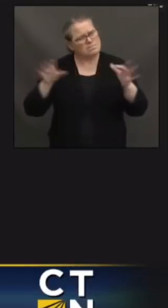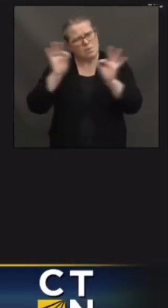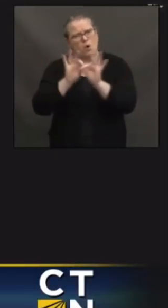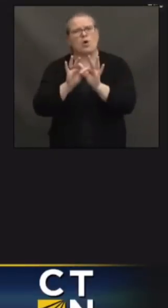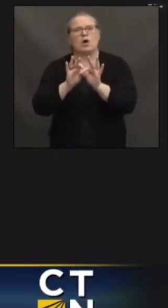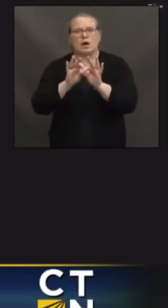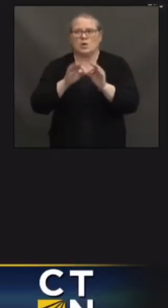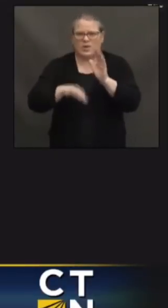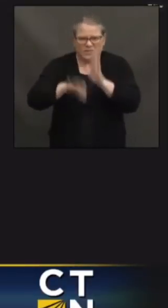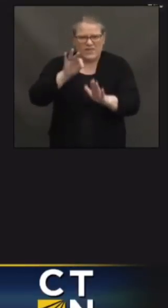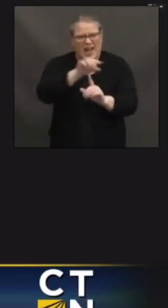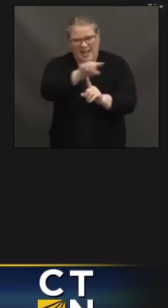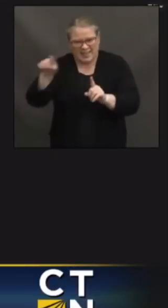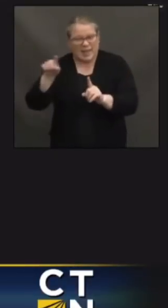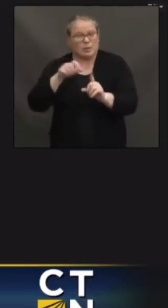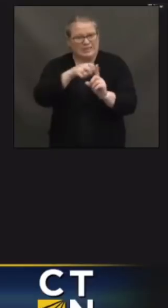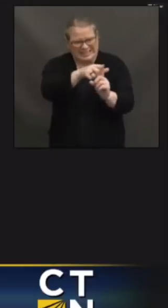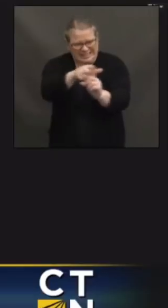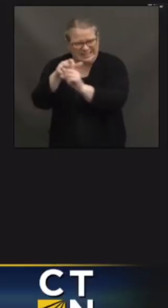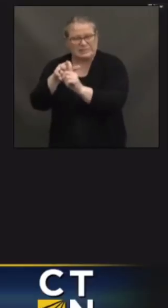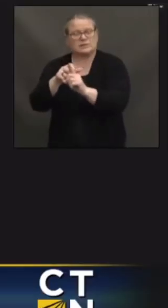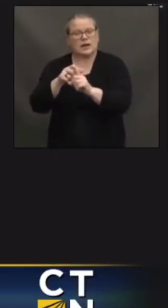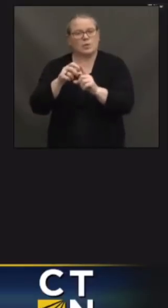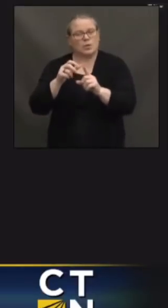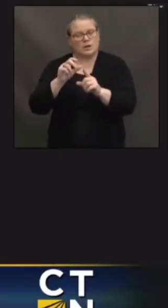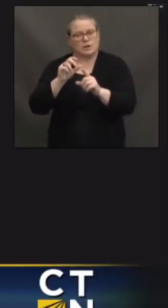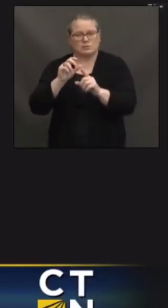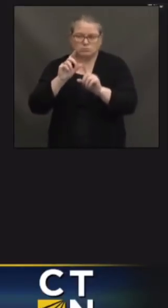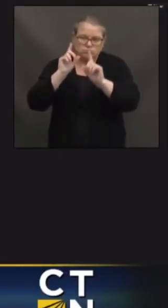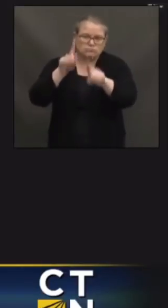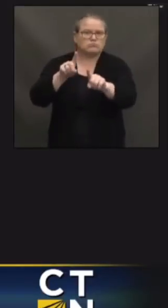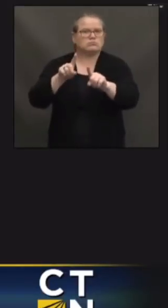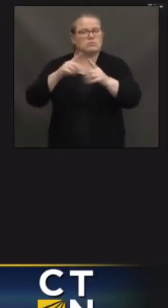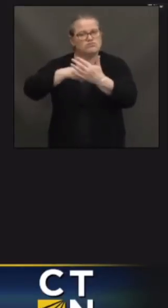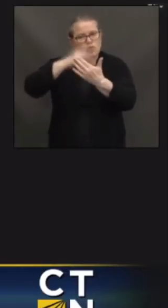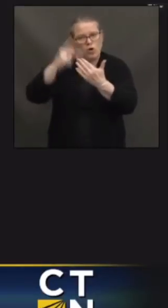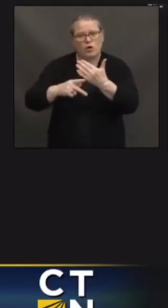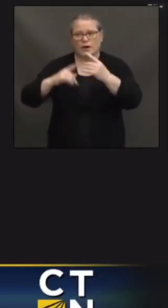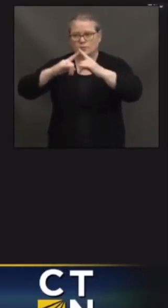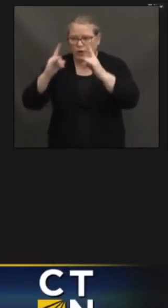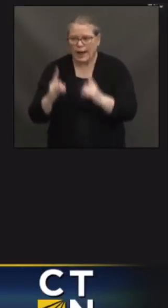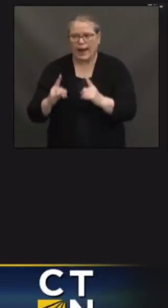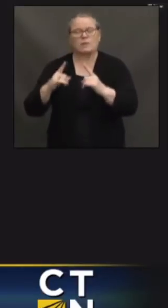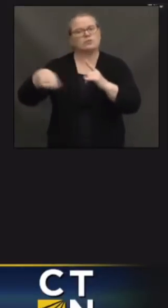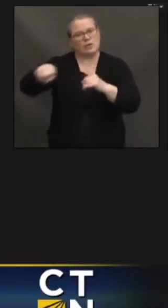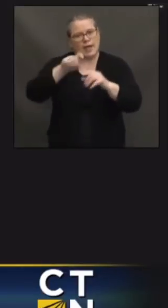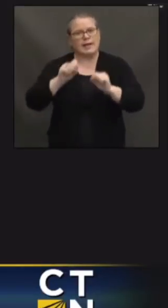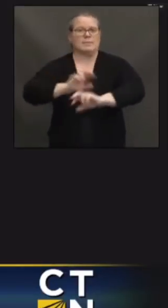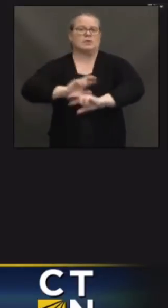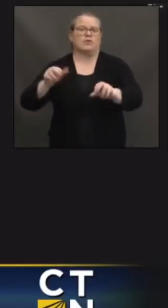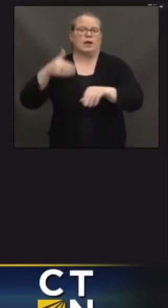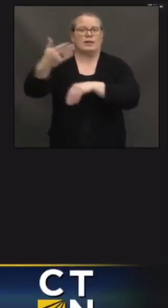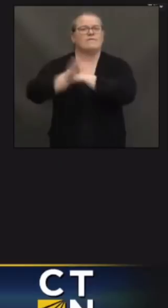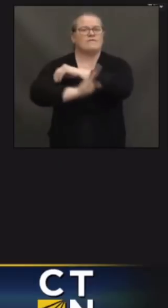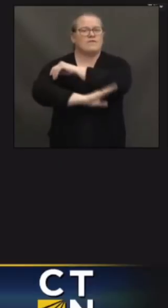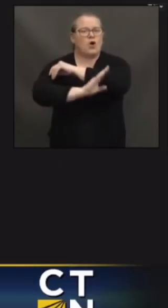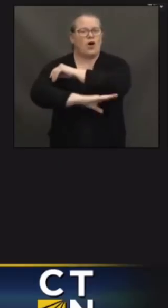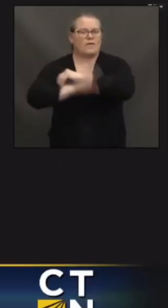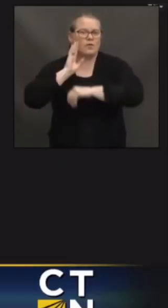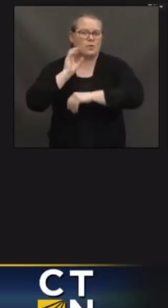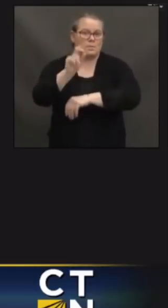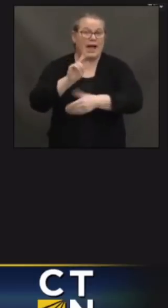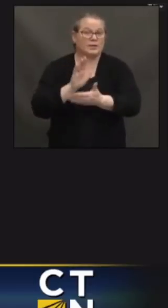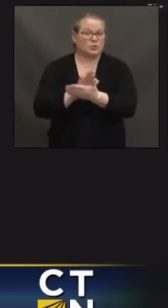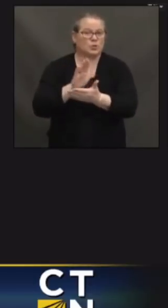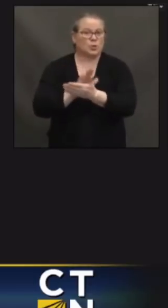so that we can reset them for the upcoming school year when we hope that things will be back to normal. And so I'm excited to work with